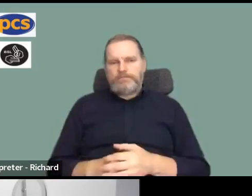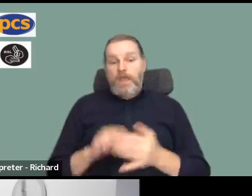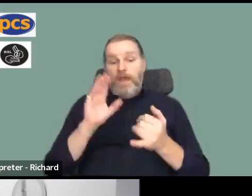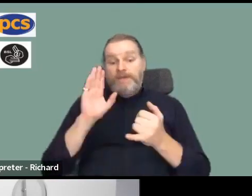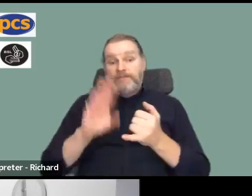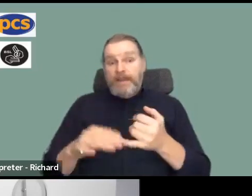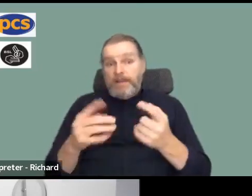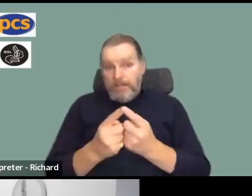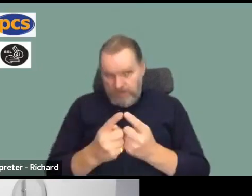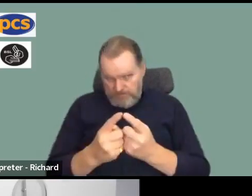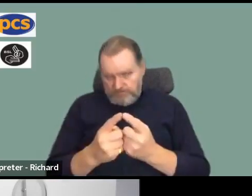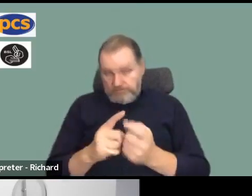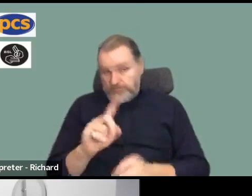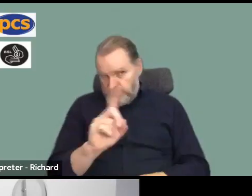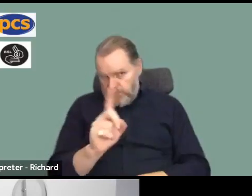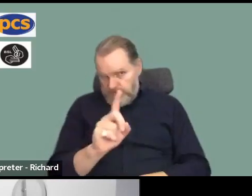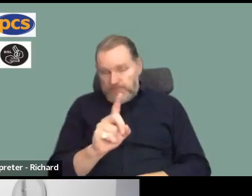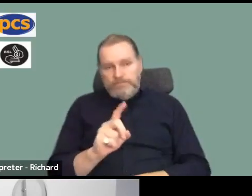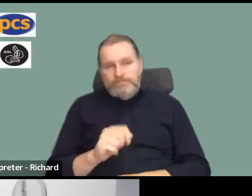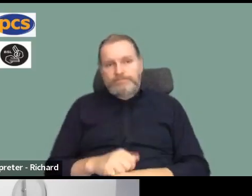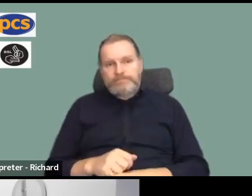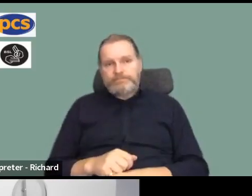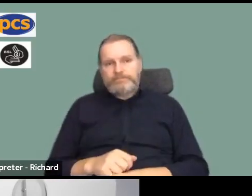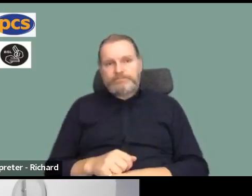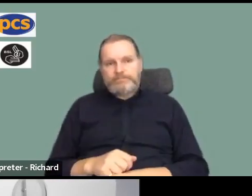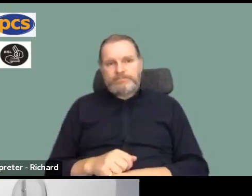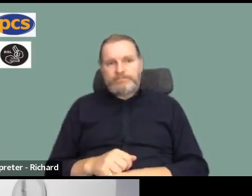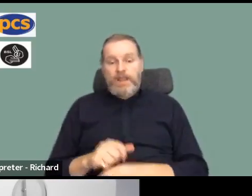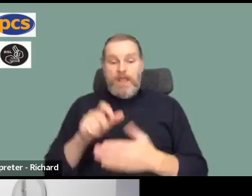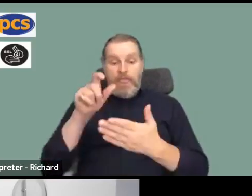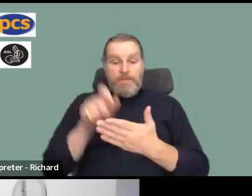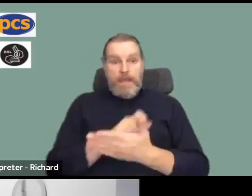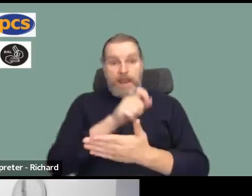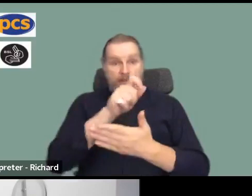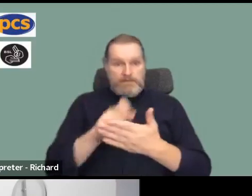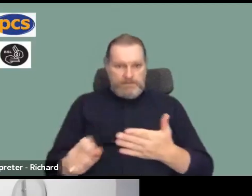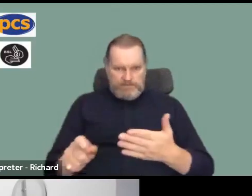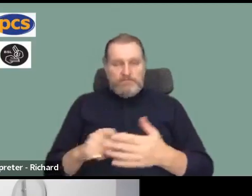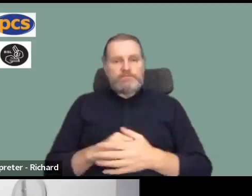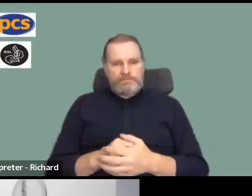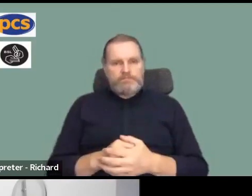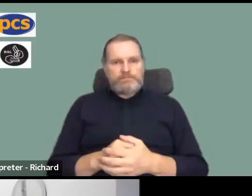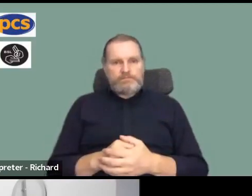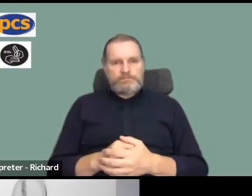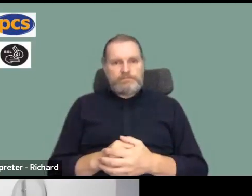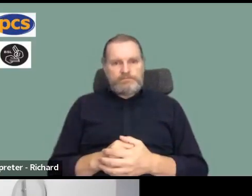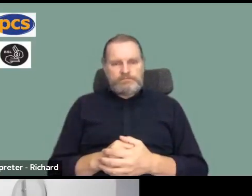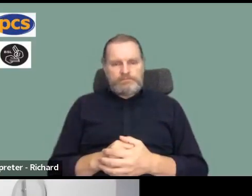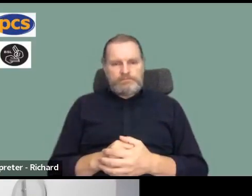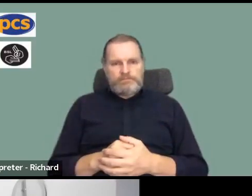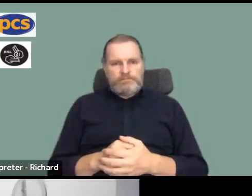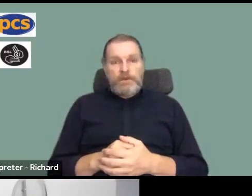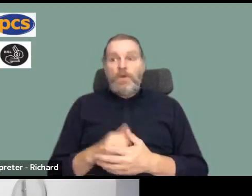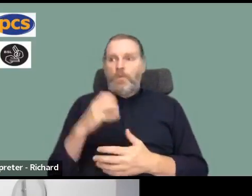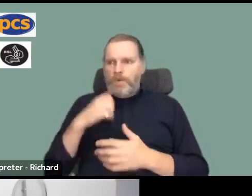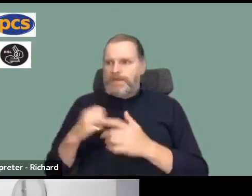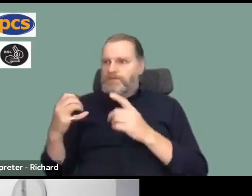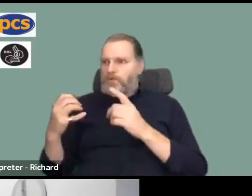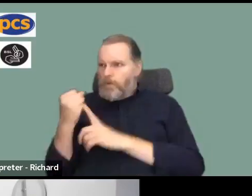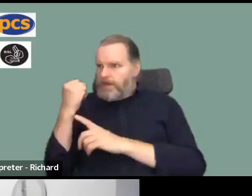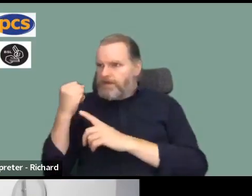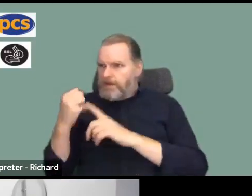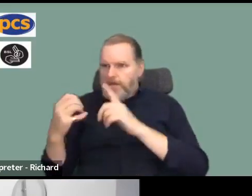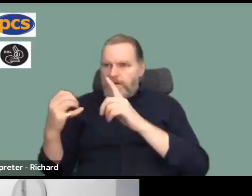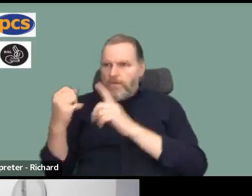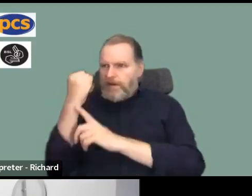is to think of it this way as well given the way that we're running the ballot and given that we need to win in each employer it's